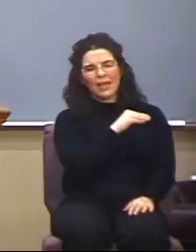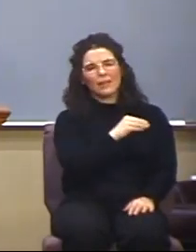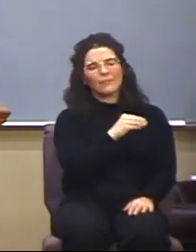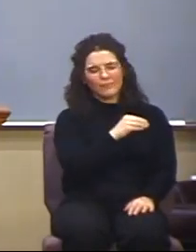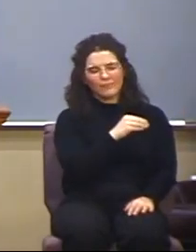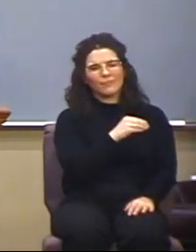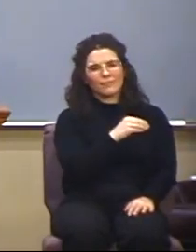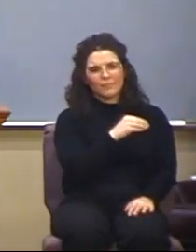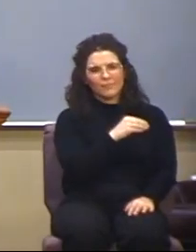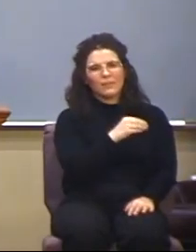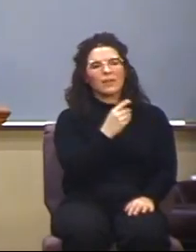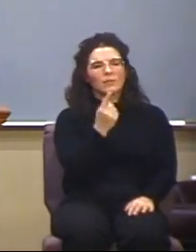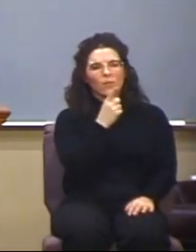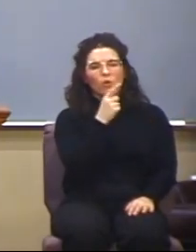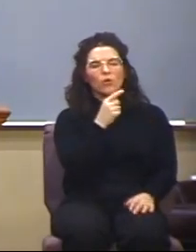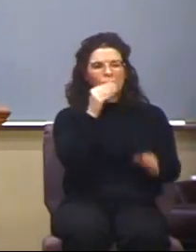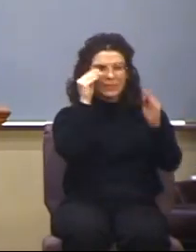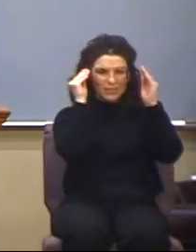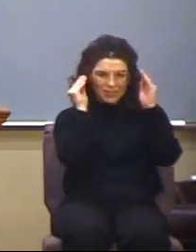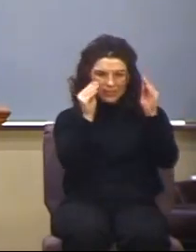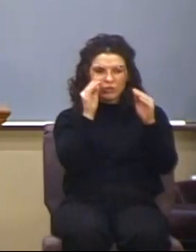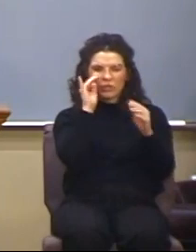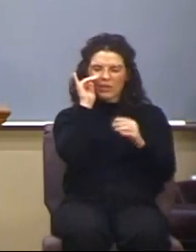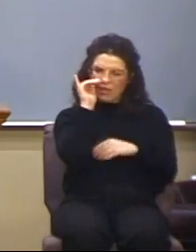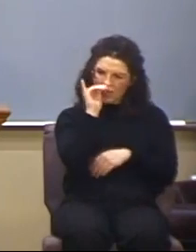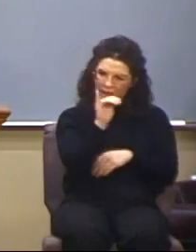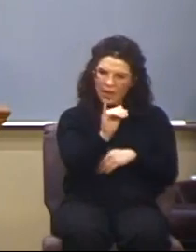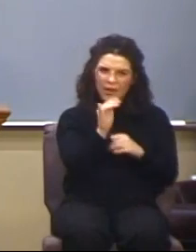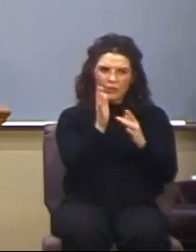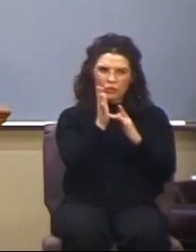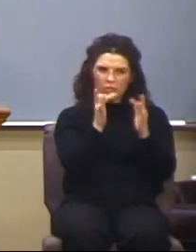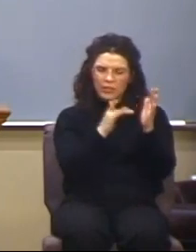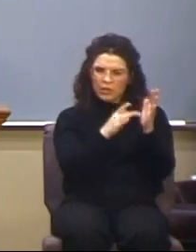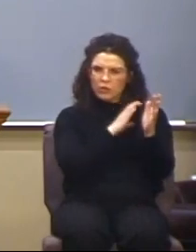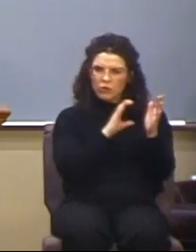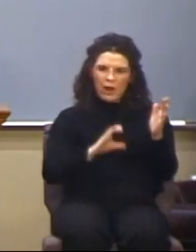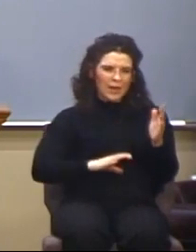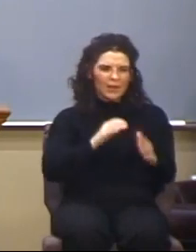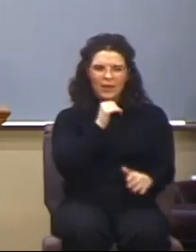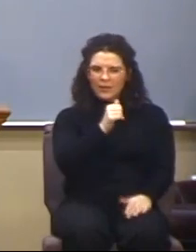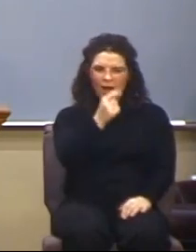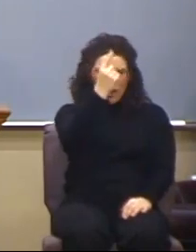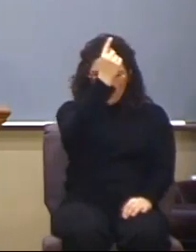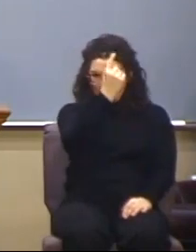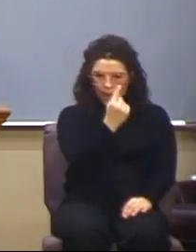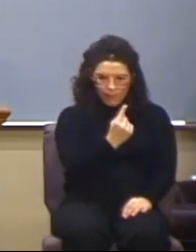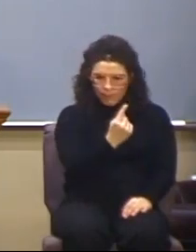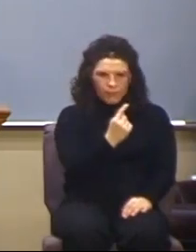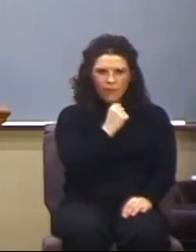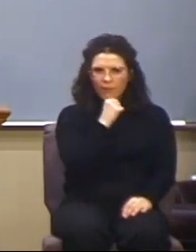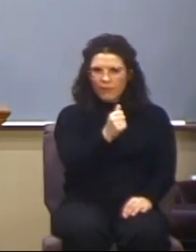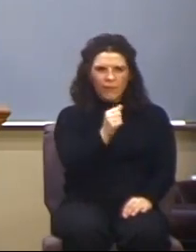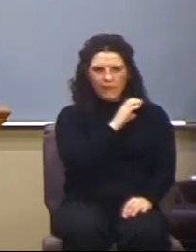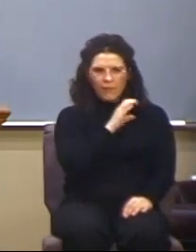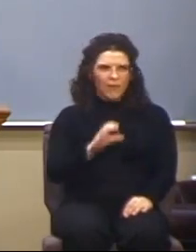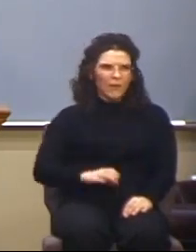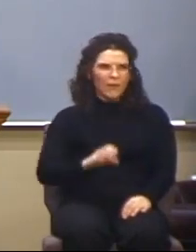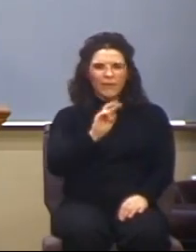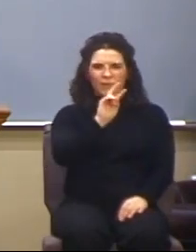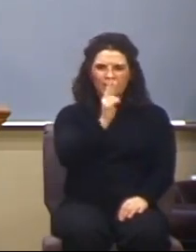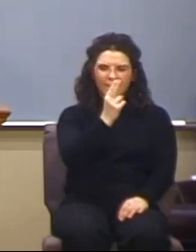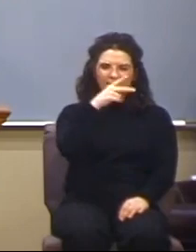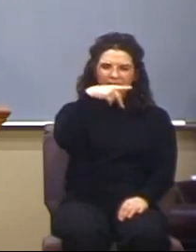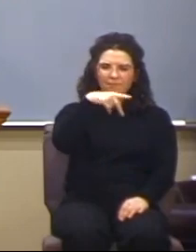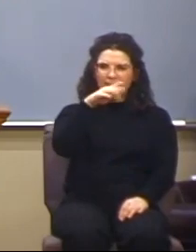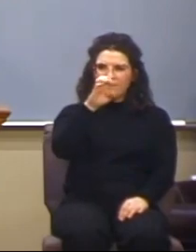teaching that Jesus is not the Christ. Peter, in 2 Peter chapter